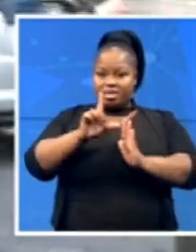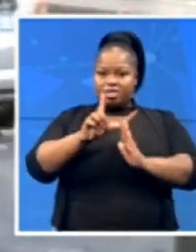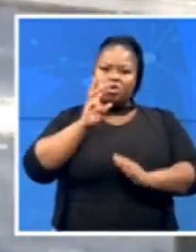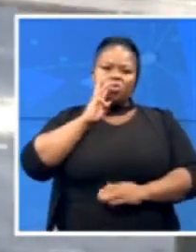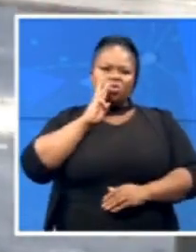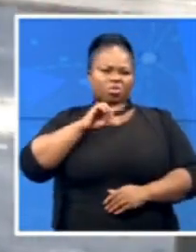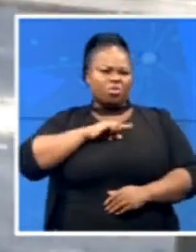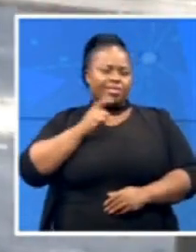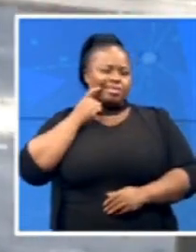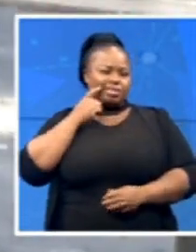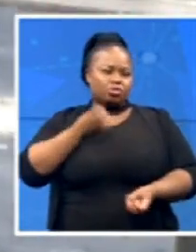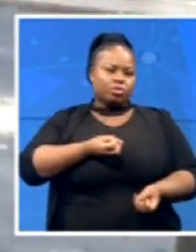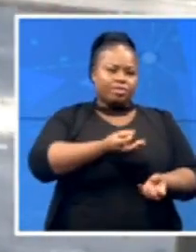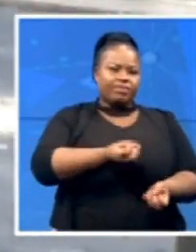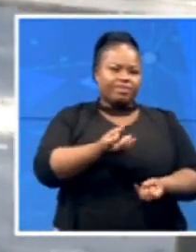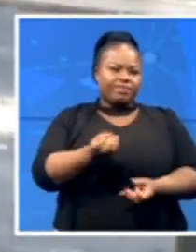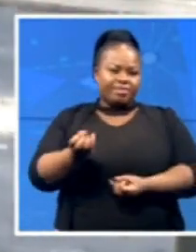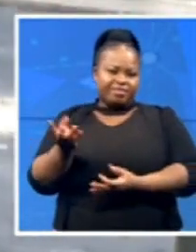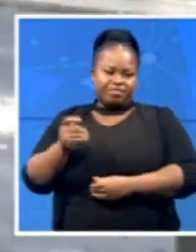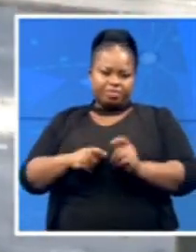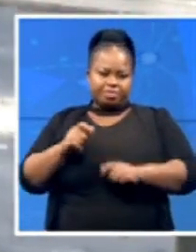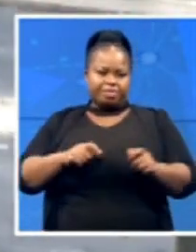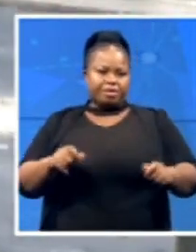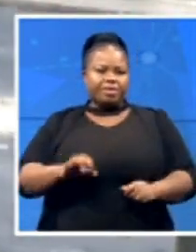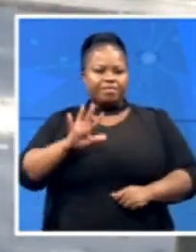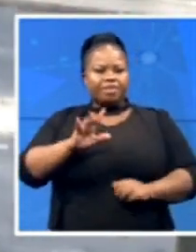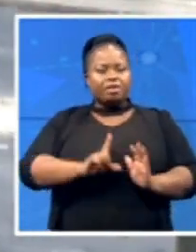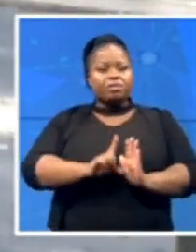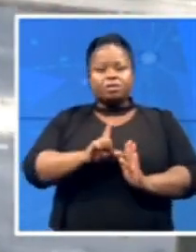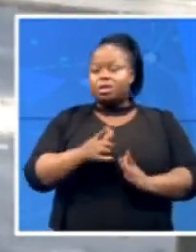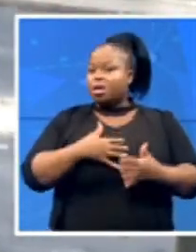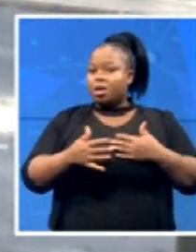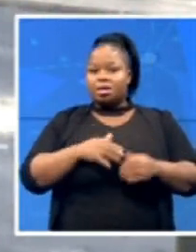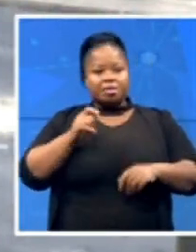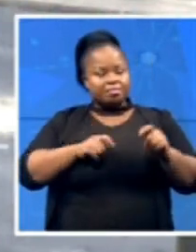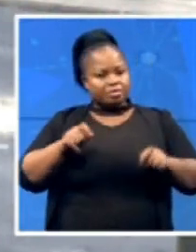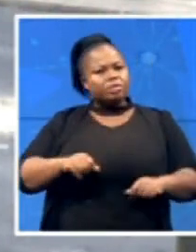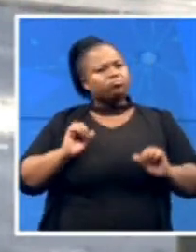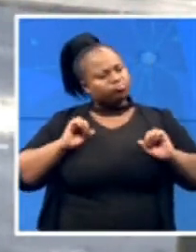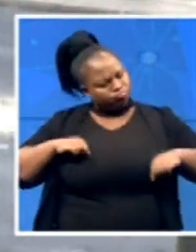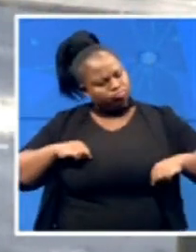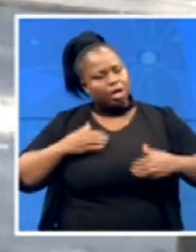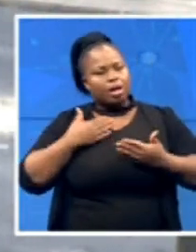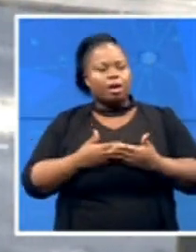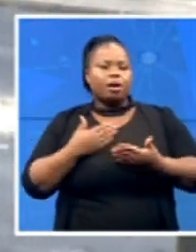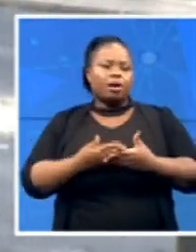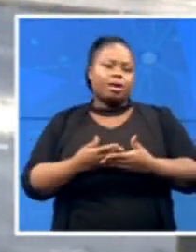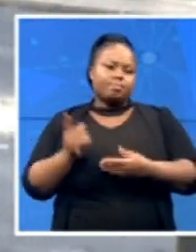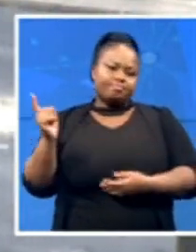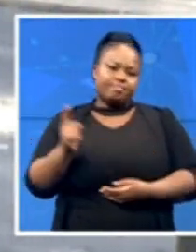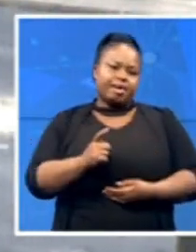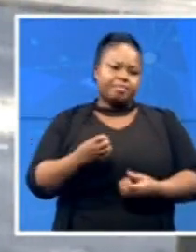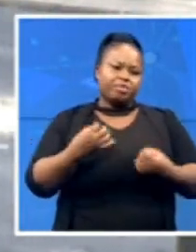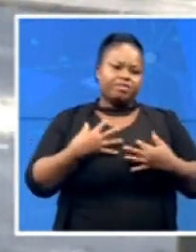easy to distribute that way. So anyone and everyone who can, who is able, can come deliver water here at the Cape Town